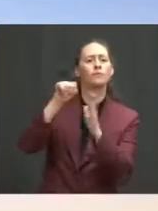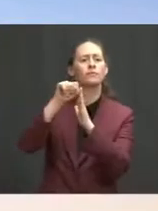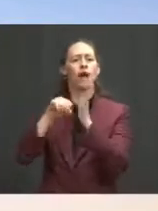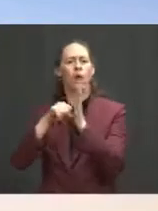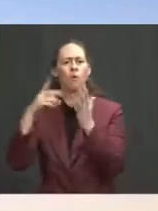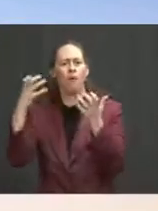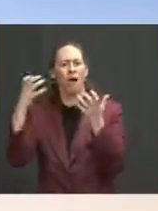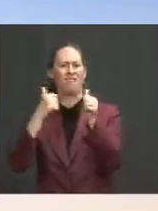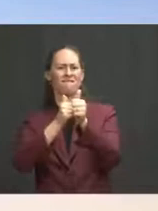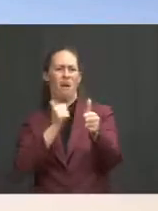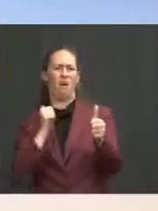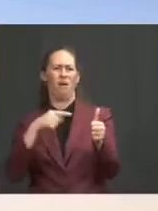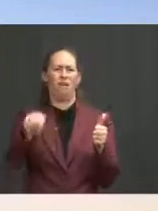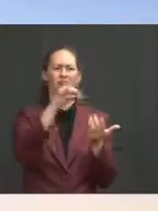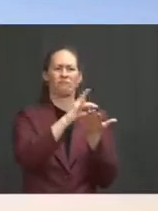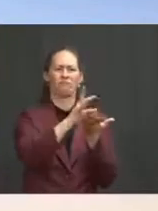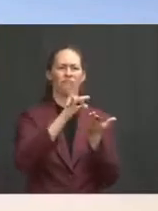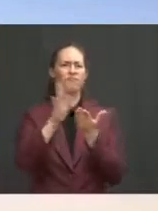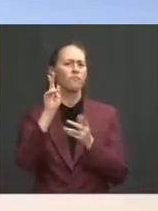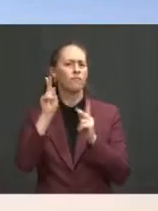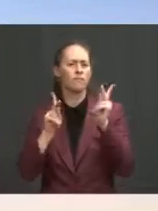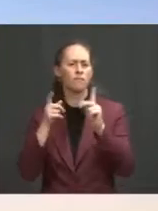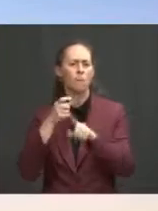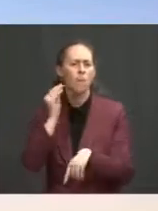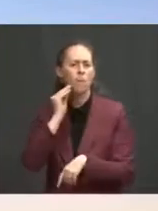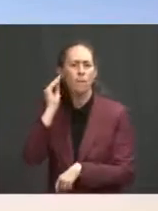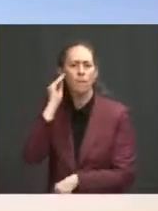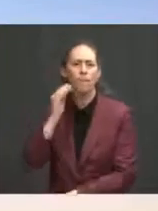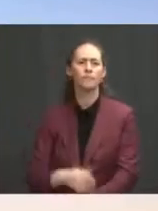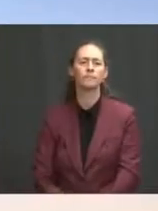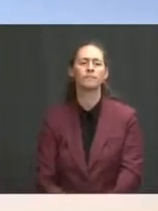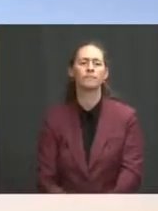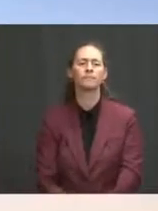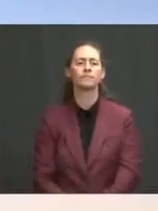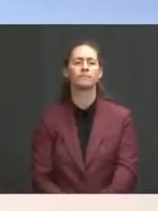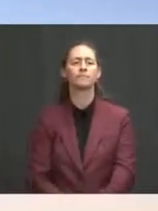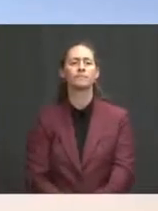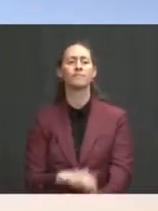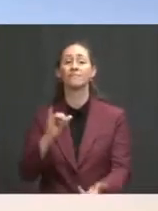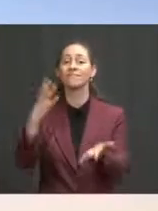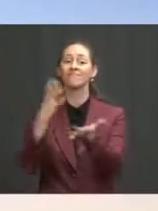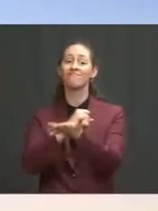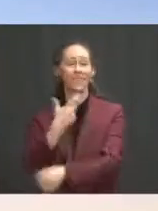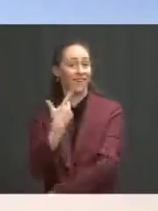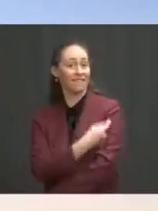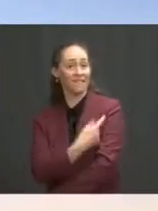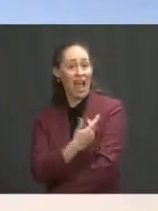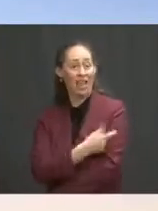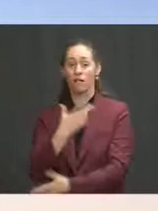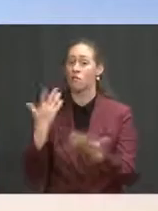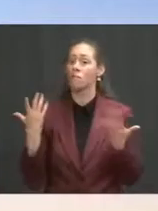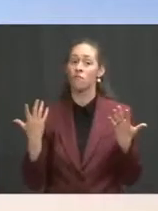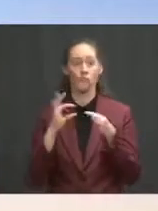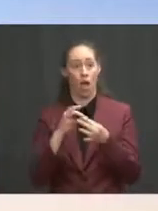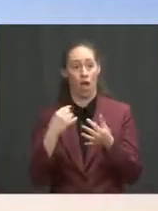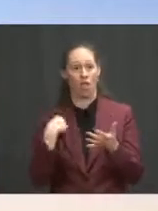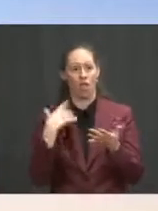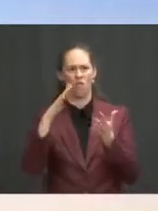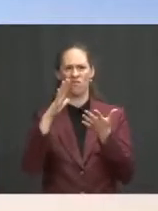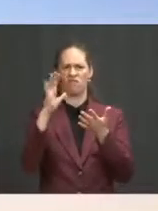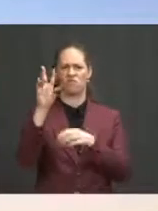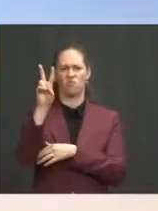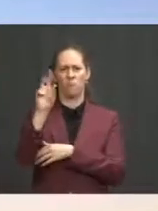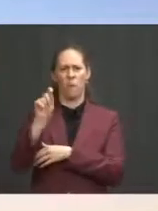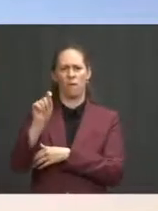Also, in our ongoing news about getting vaccines out to the world, we are shipping 2.5 million doses of